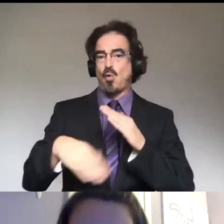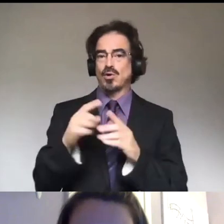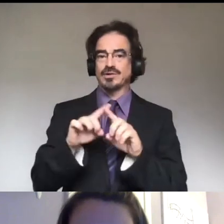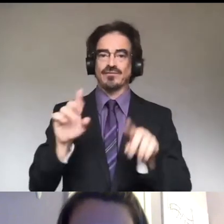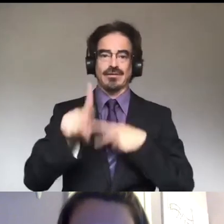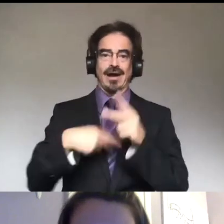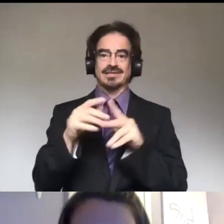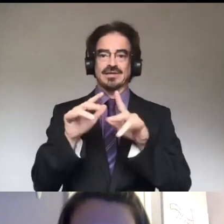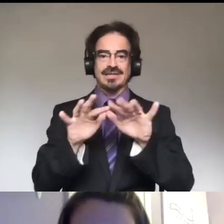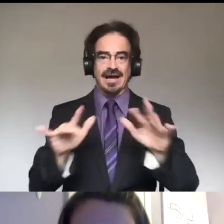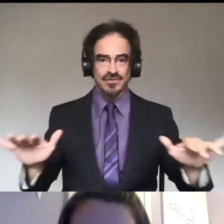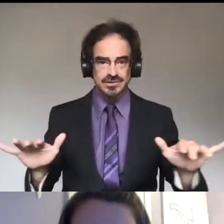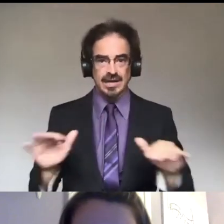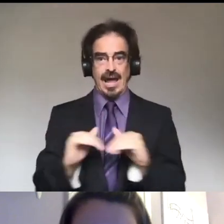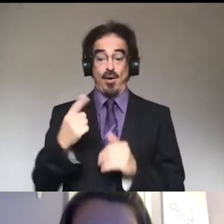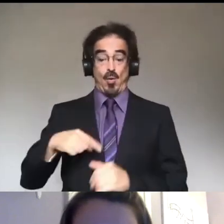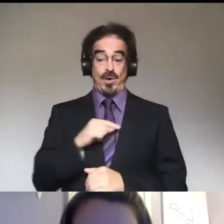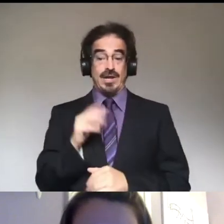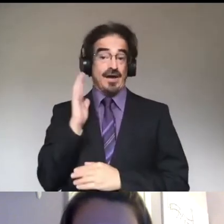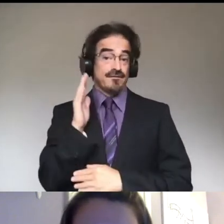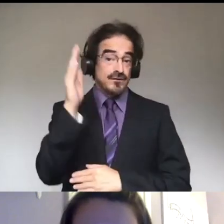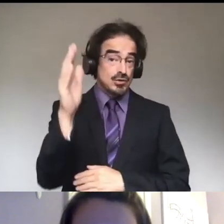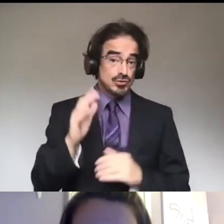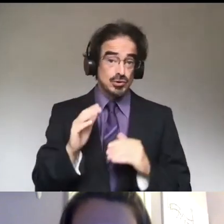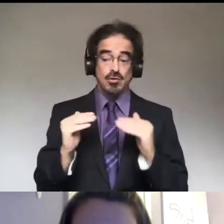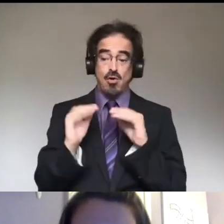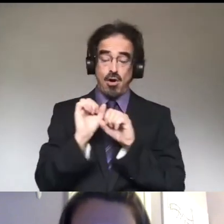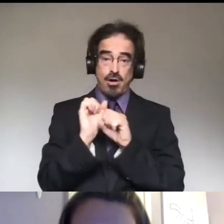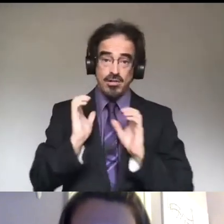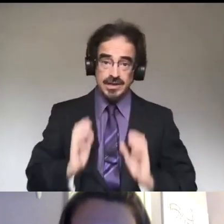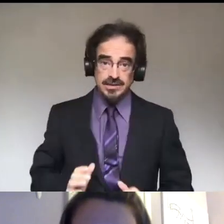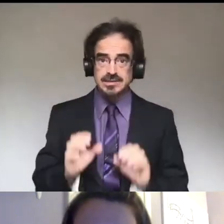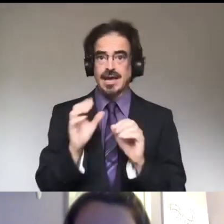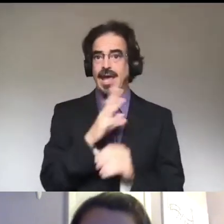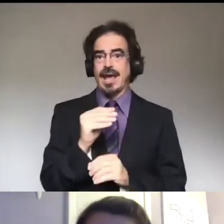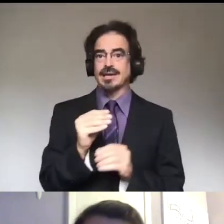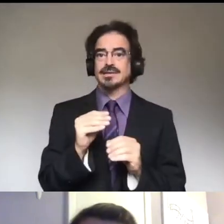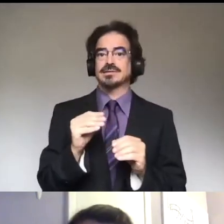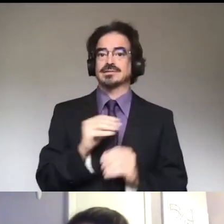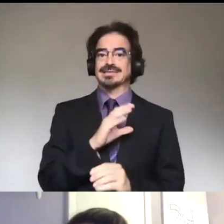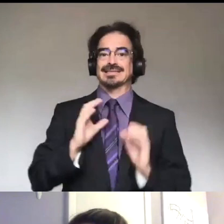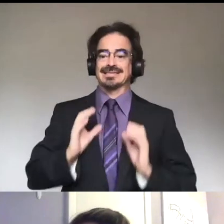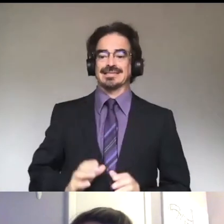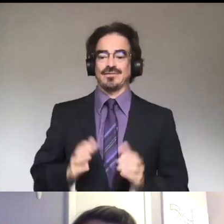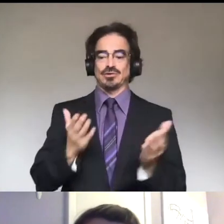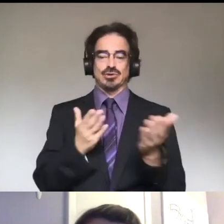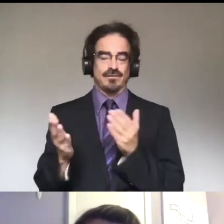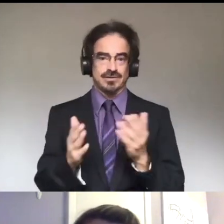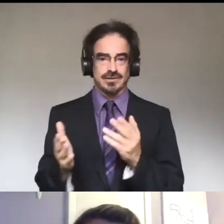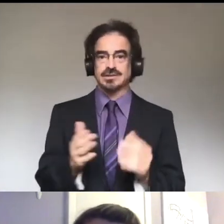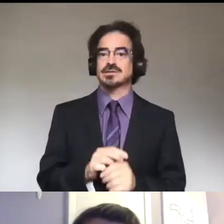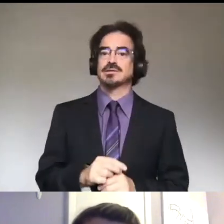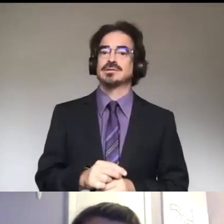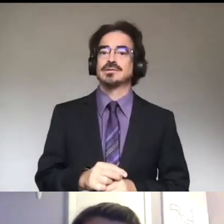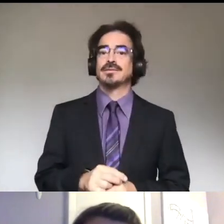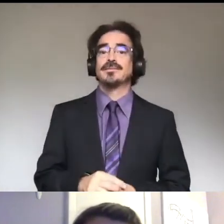how we as future colleagues and civil servants can be accommodating in any way possible. As Danielle and Christina both highlighted, awareness is key